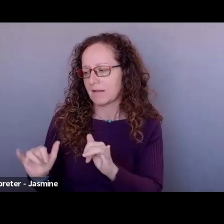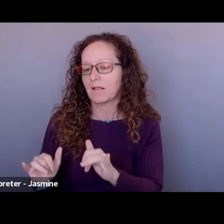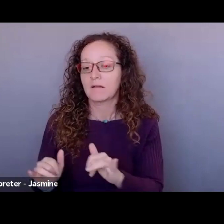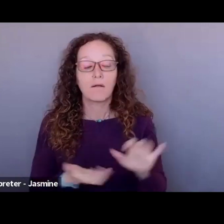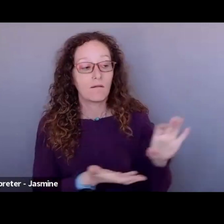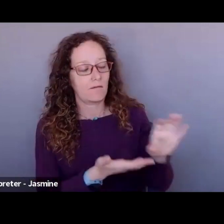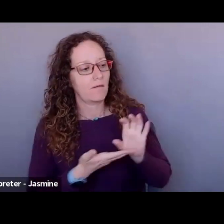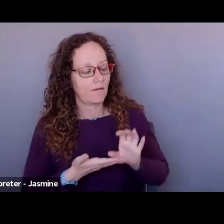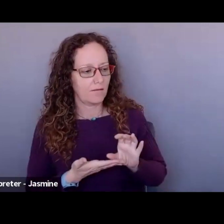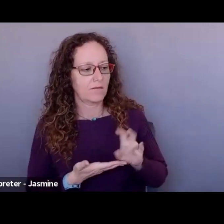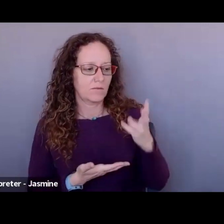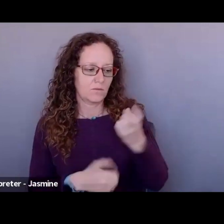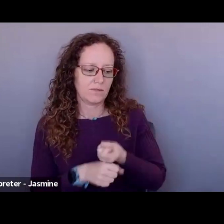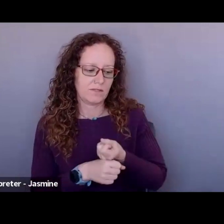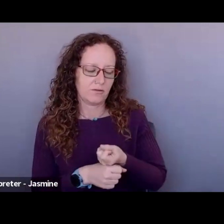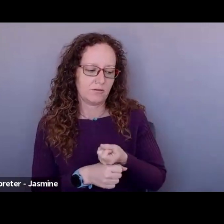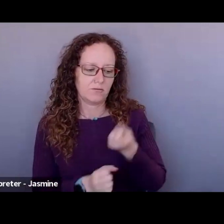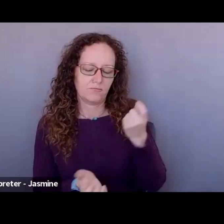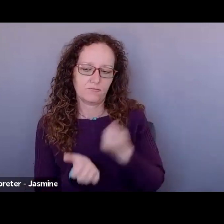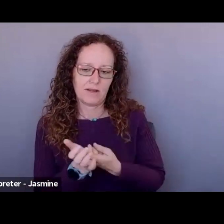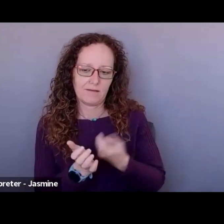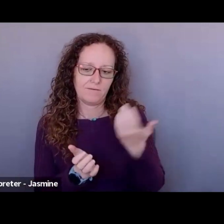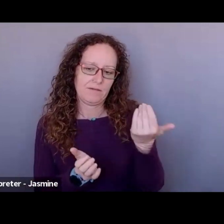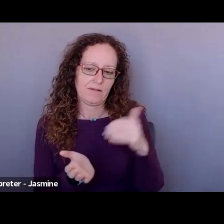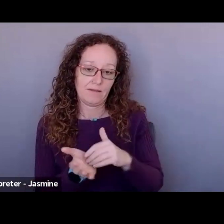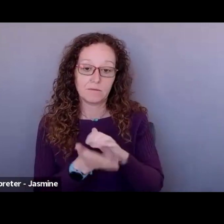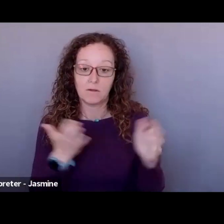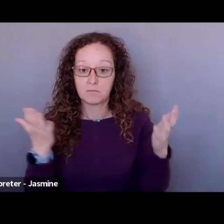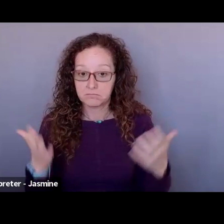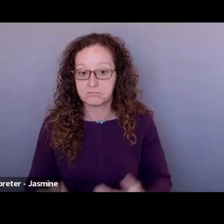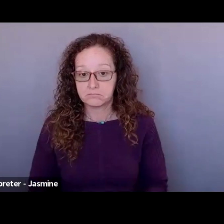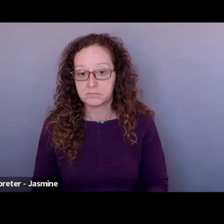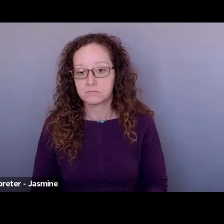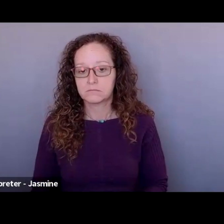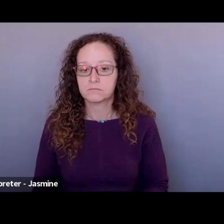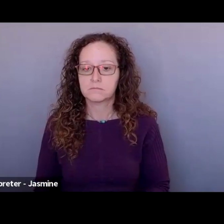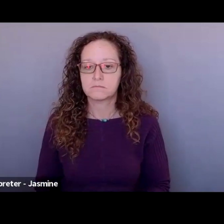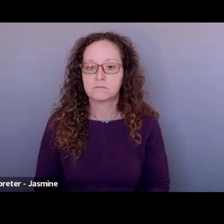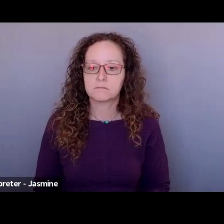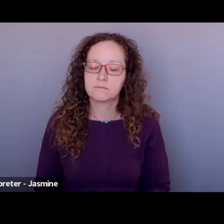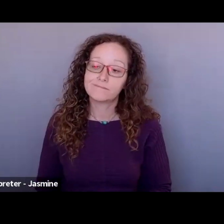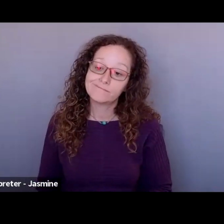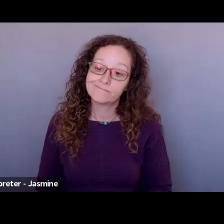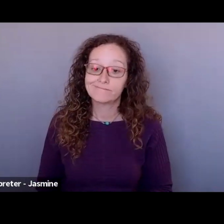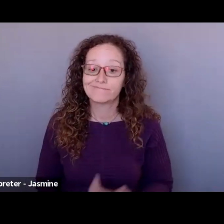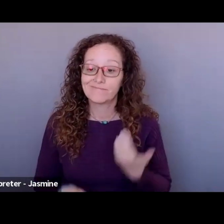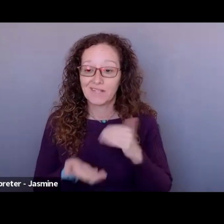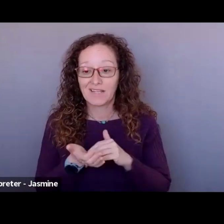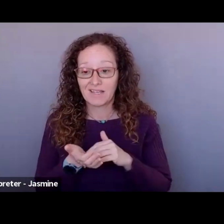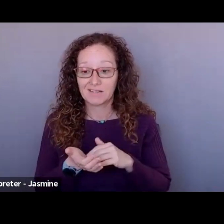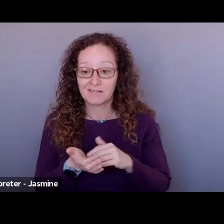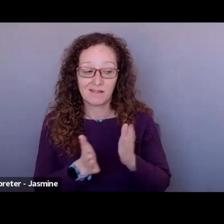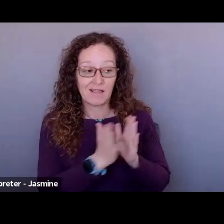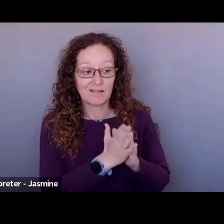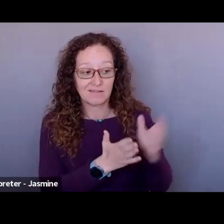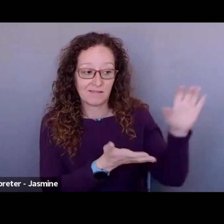year, uh, grant of $15,000. Um, so again, you, you need to check with the funder. Um,